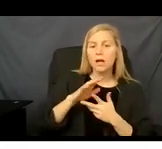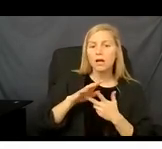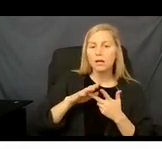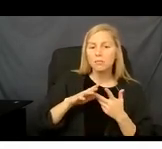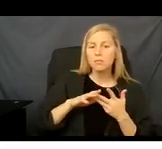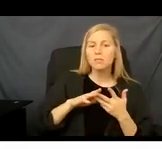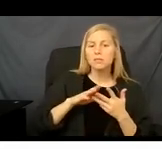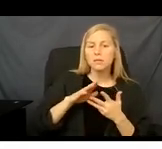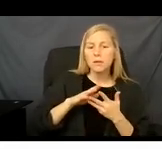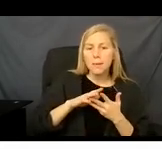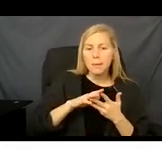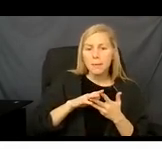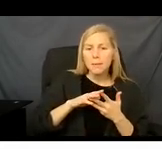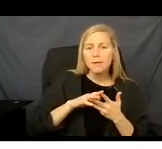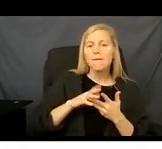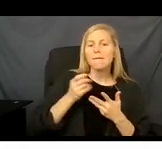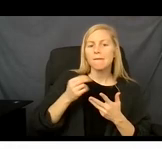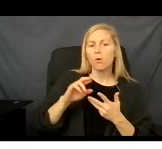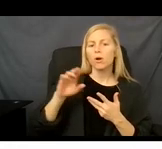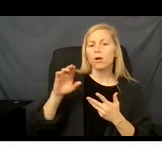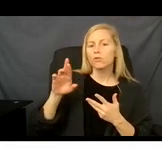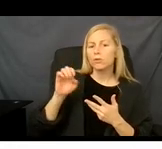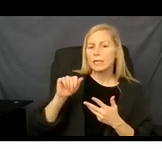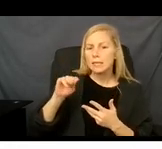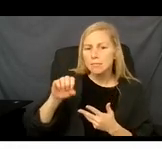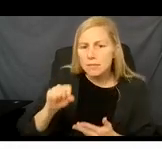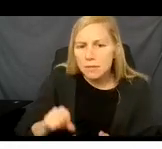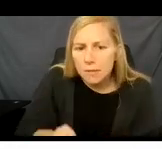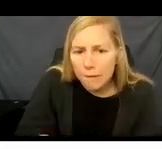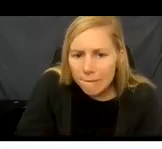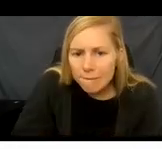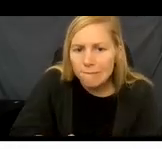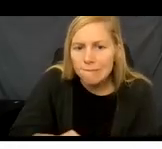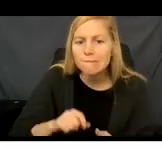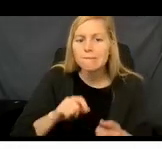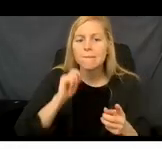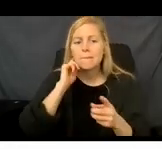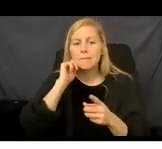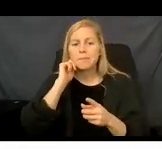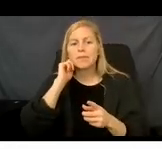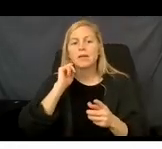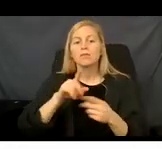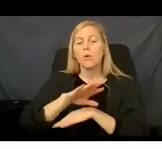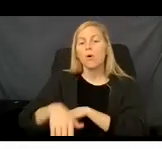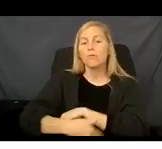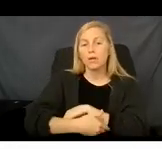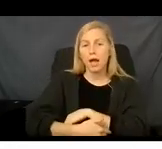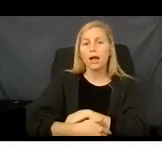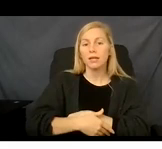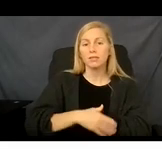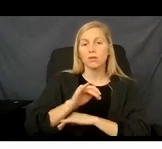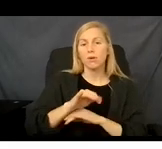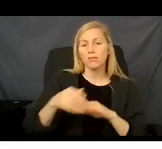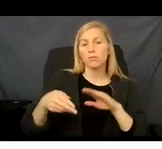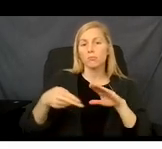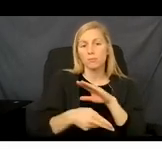overnight hospital stay, your co-pay will be $25 upon discharge. Whether you are admitted for